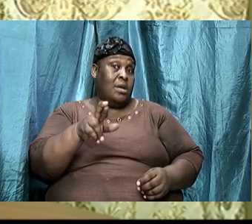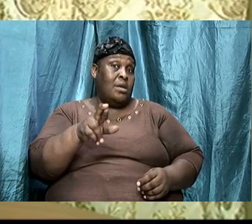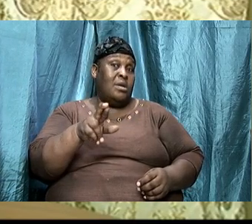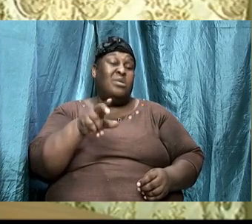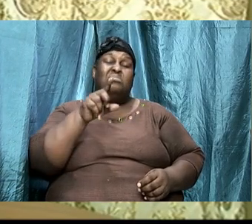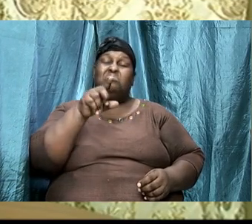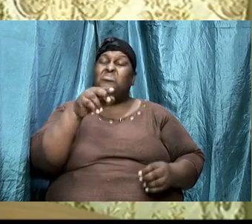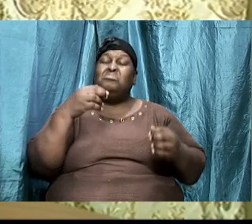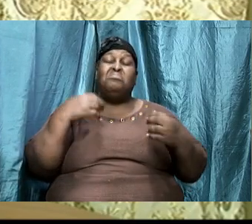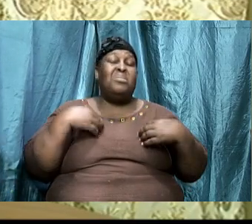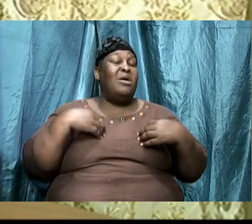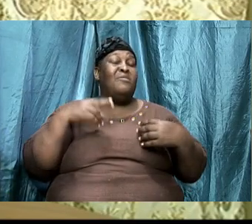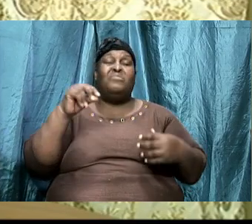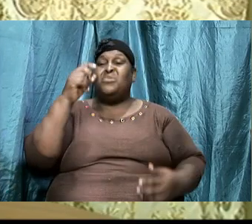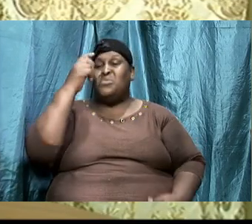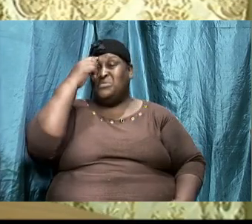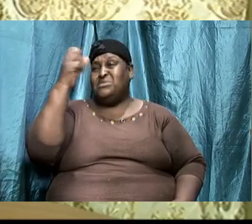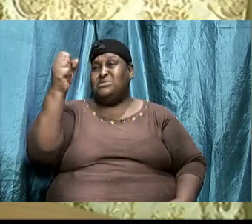sense of direction.